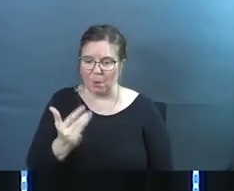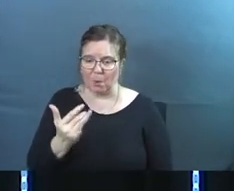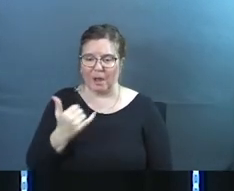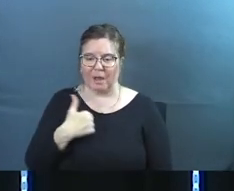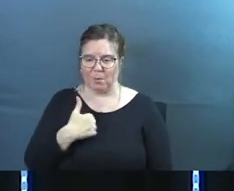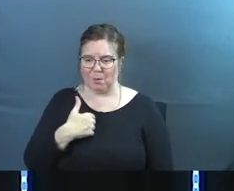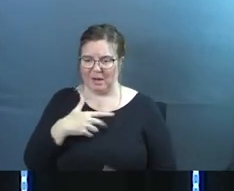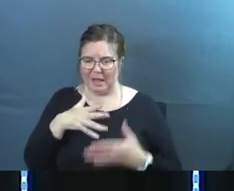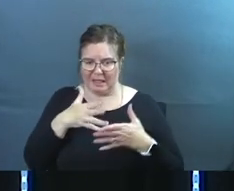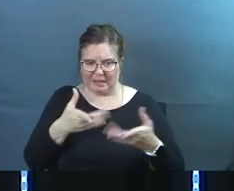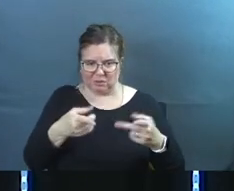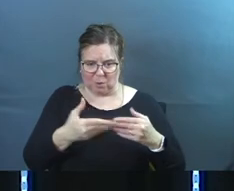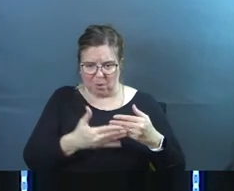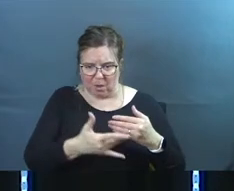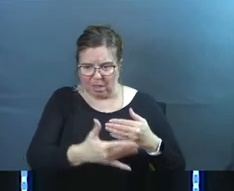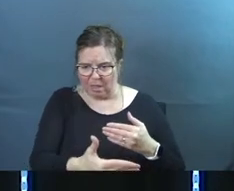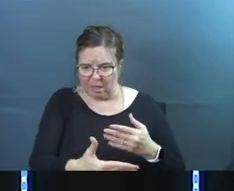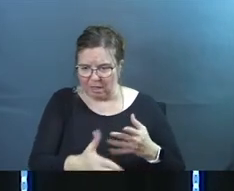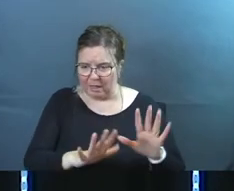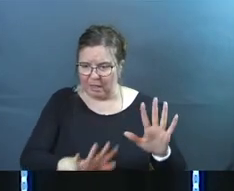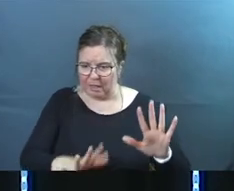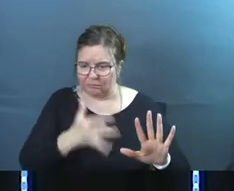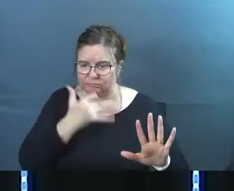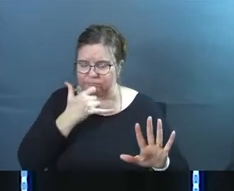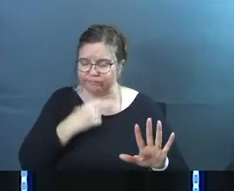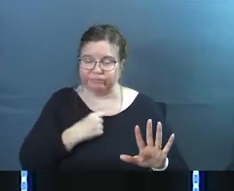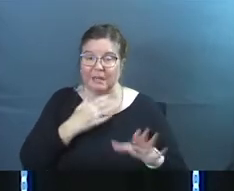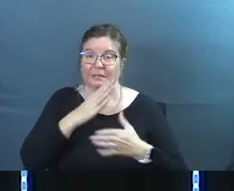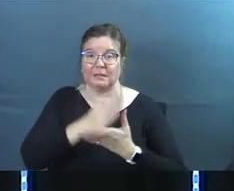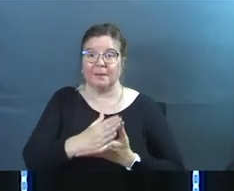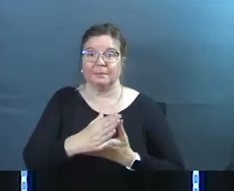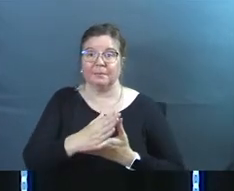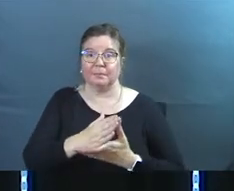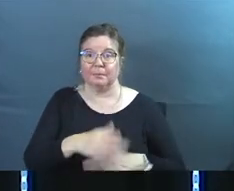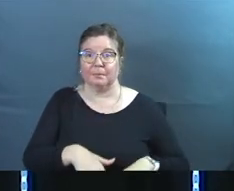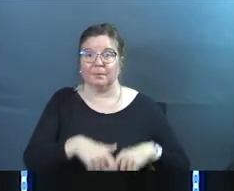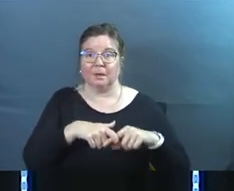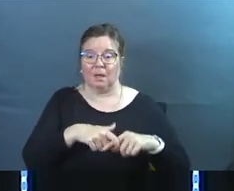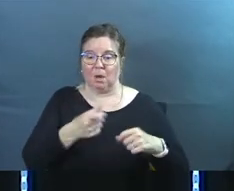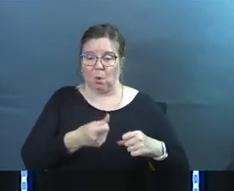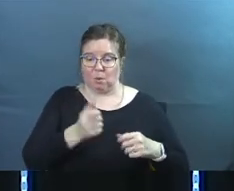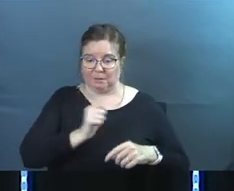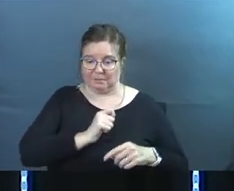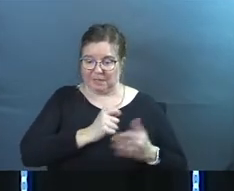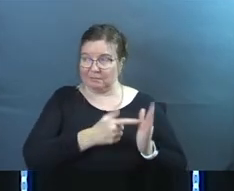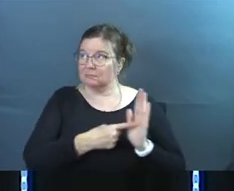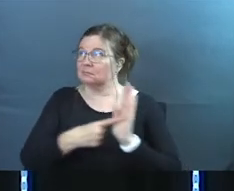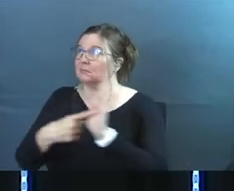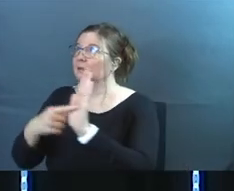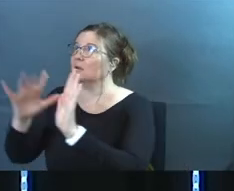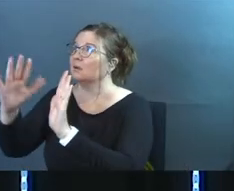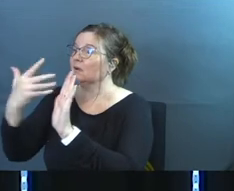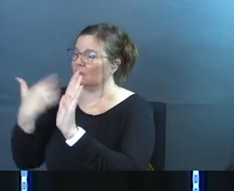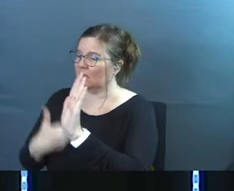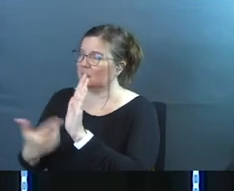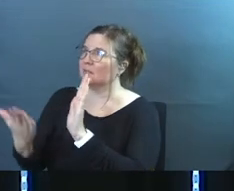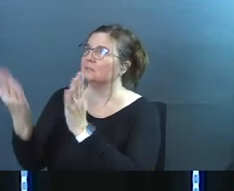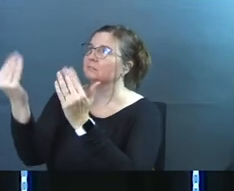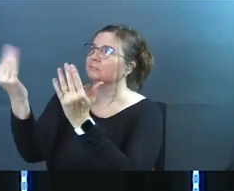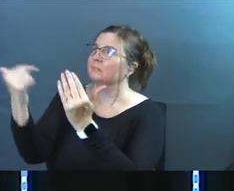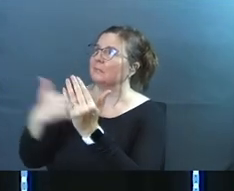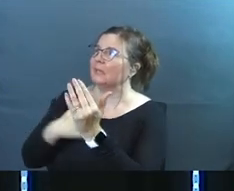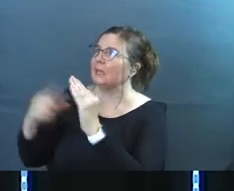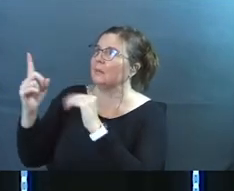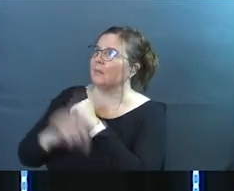in the world would I let this go on this way and he stops and he holds himself up to God and says bring it